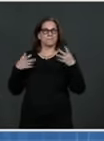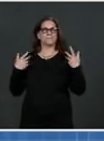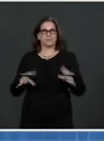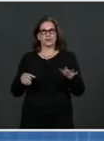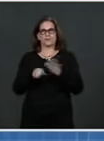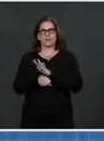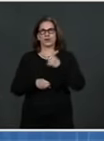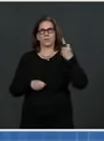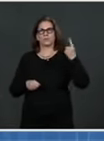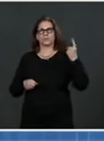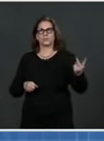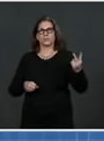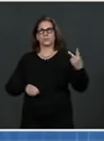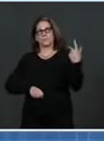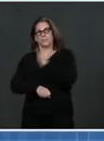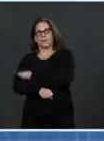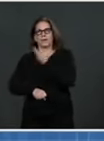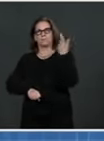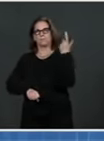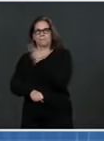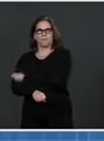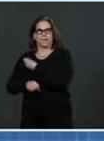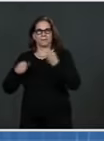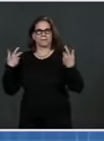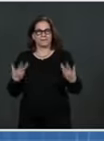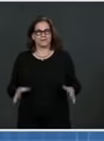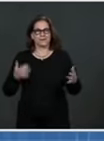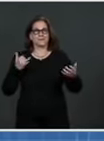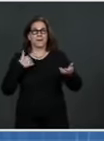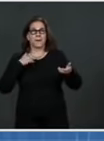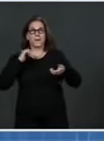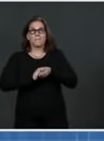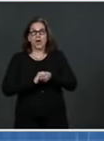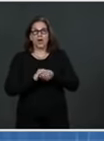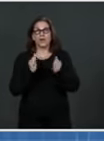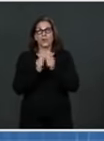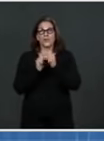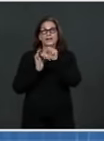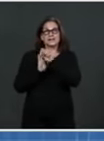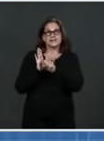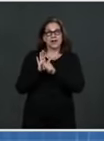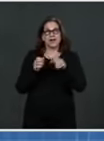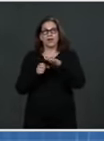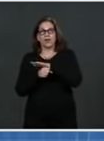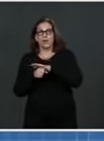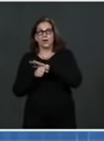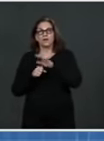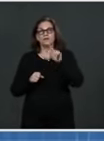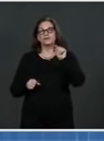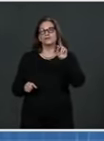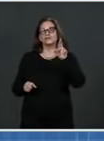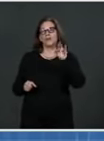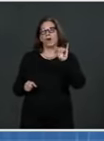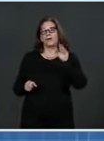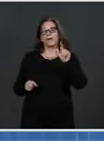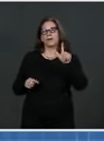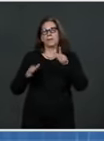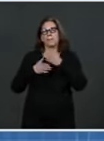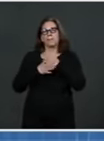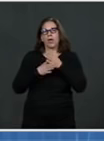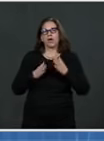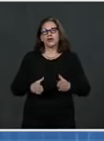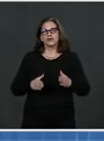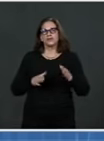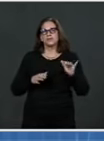our state, territorial, local, and tribal partners to get vaccines to communities and to get vaccinations into arms as quickly